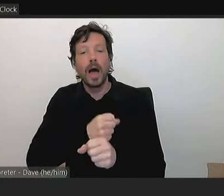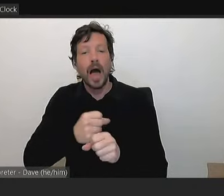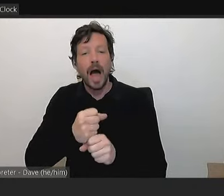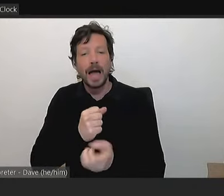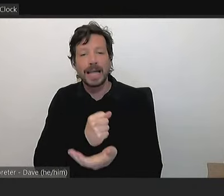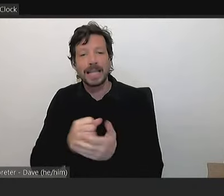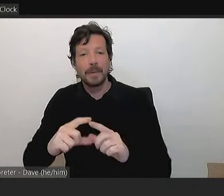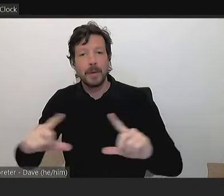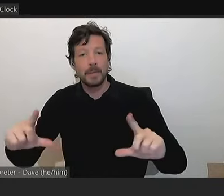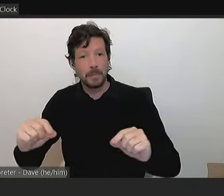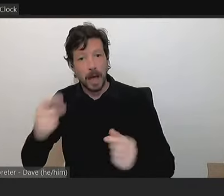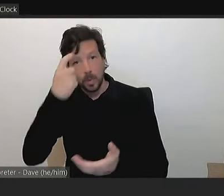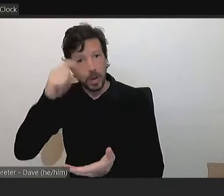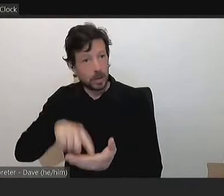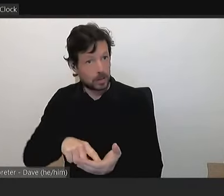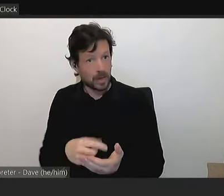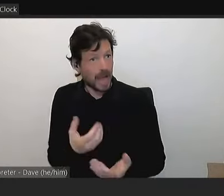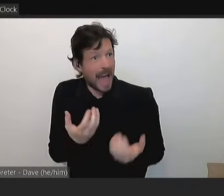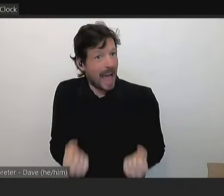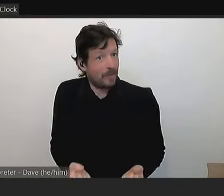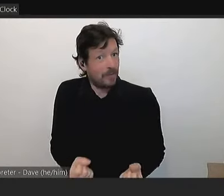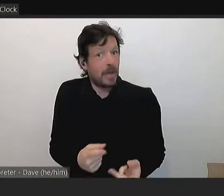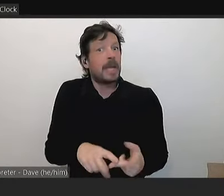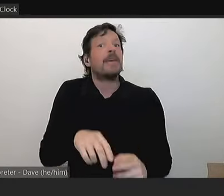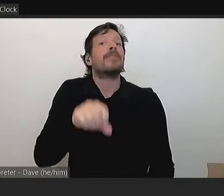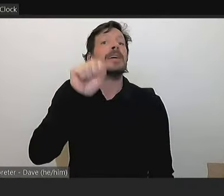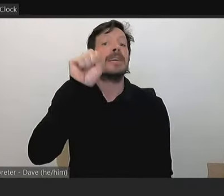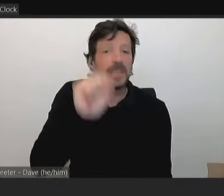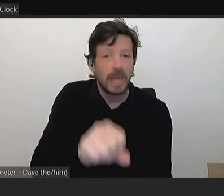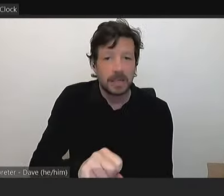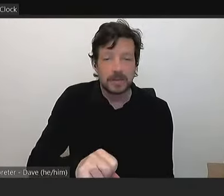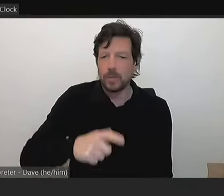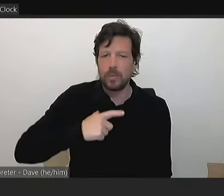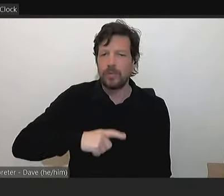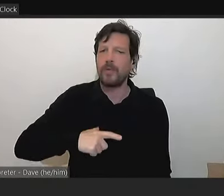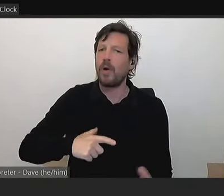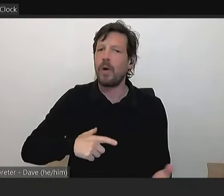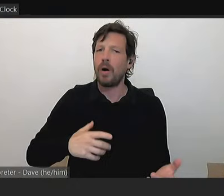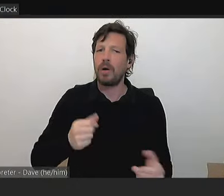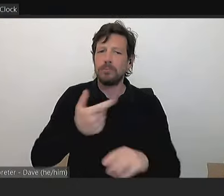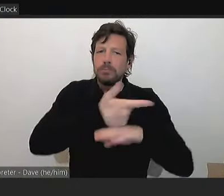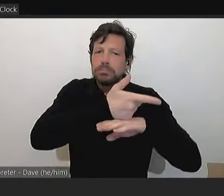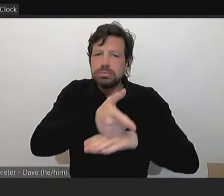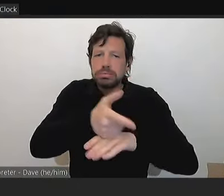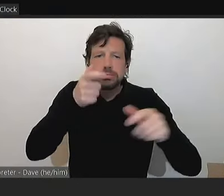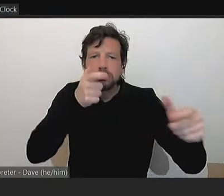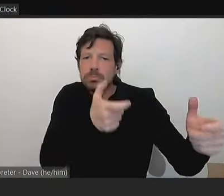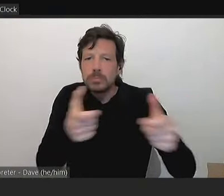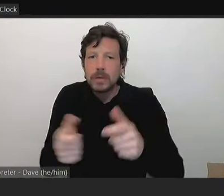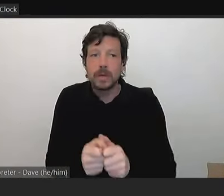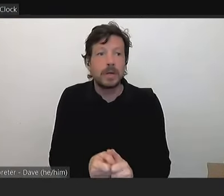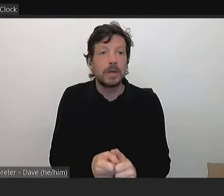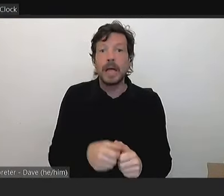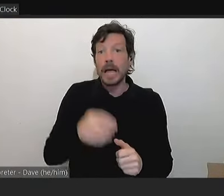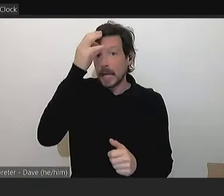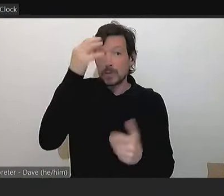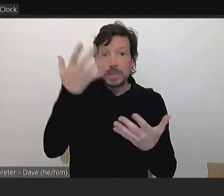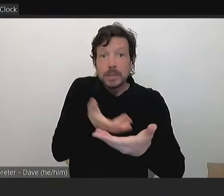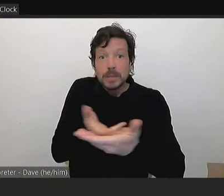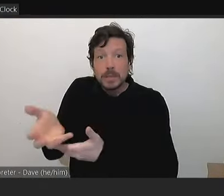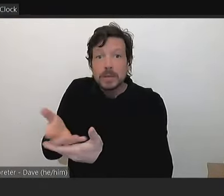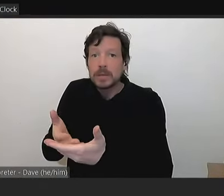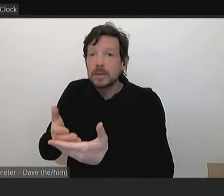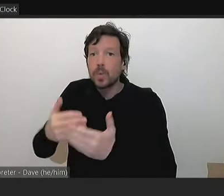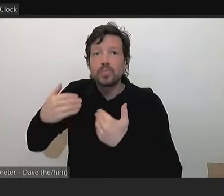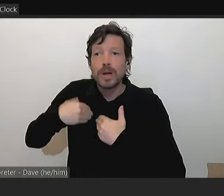If so, what is the purpose of such surveillance? Has Council sought the views of all residents about the installation